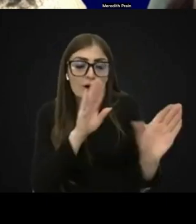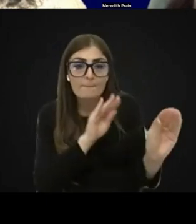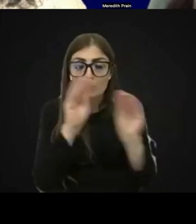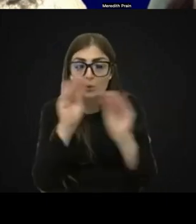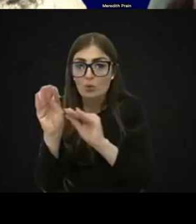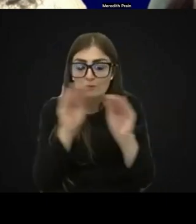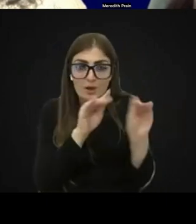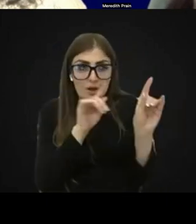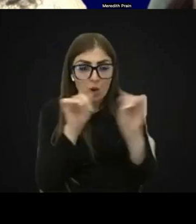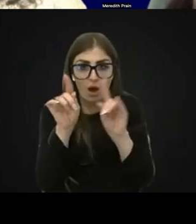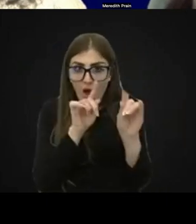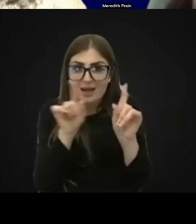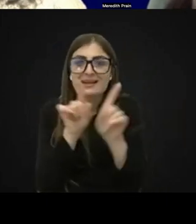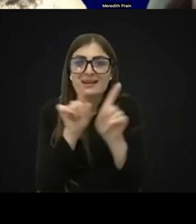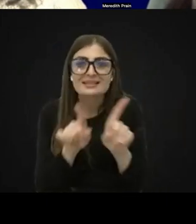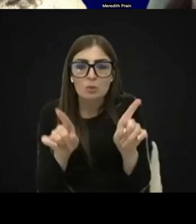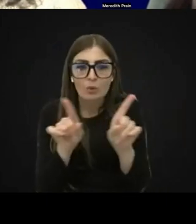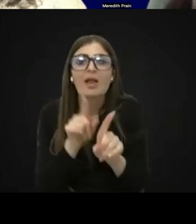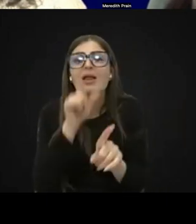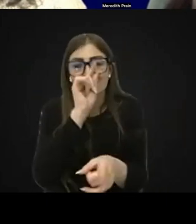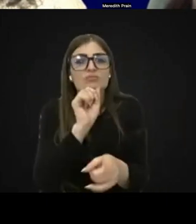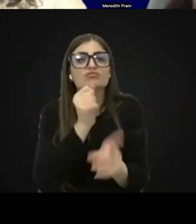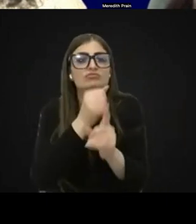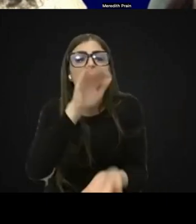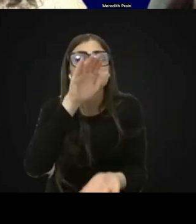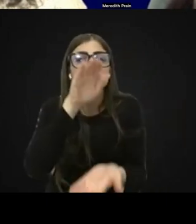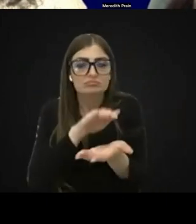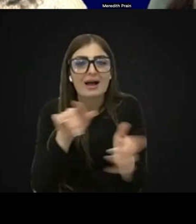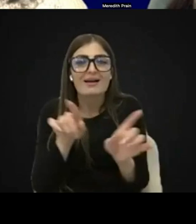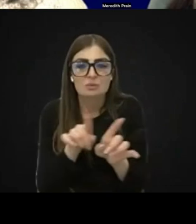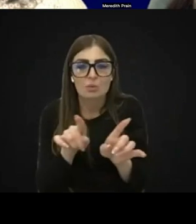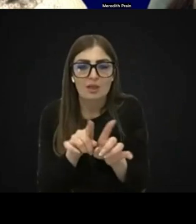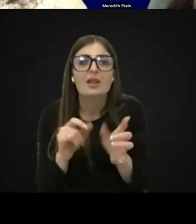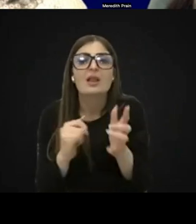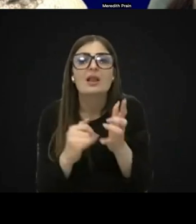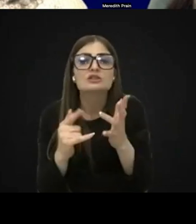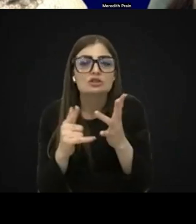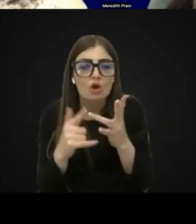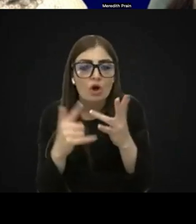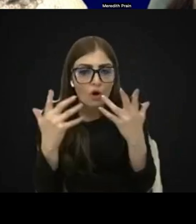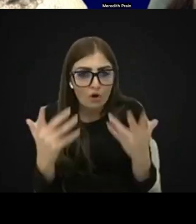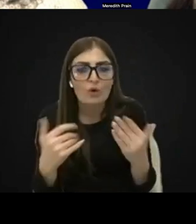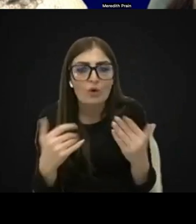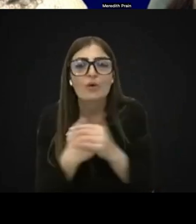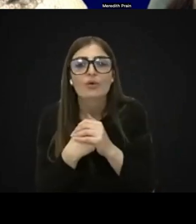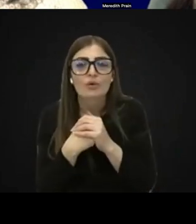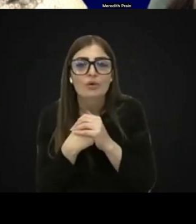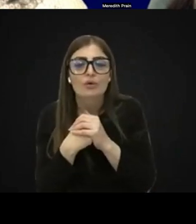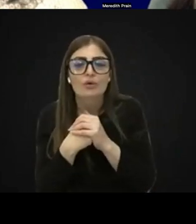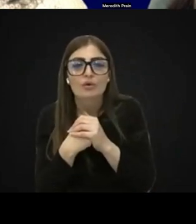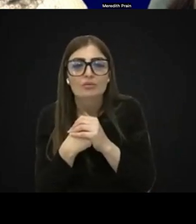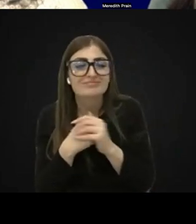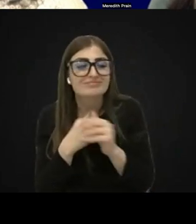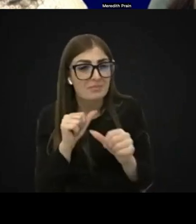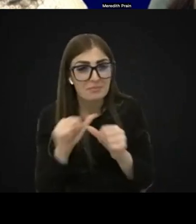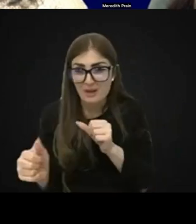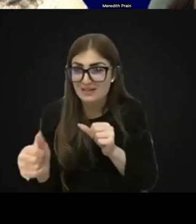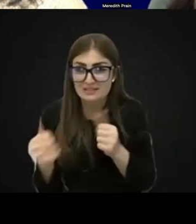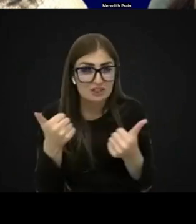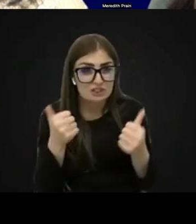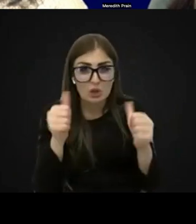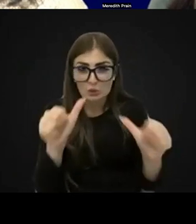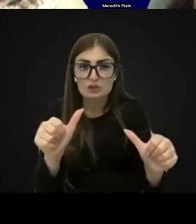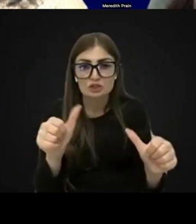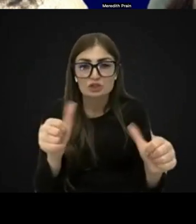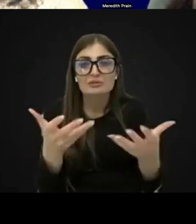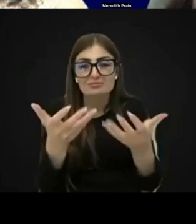also be impaired as well. So I think the best possible solution would be